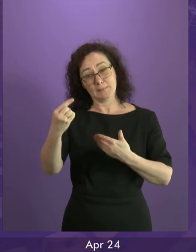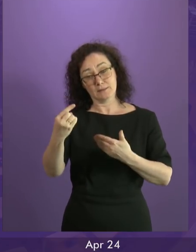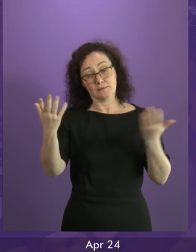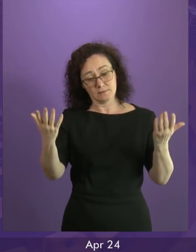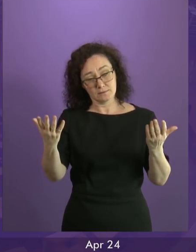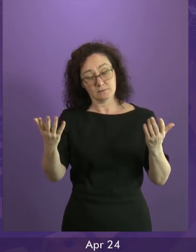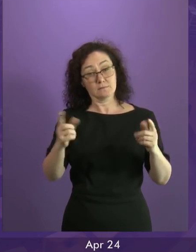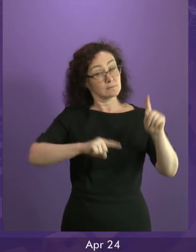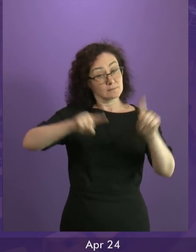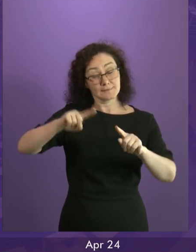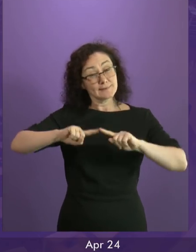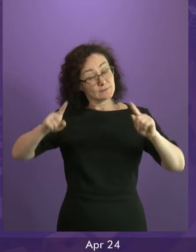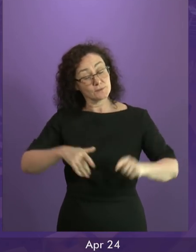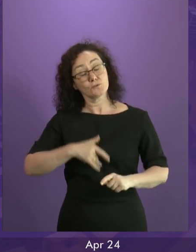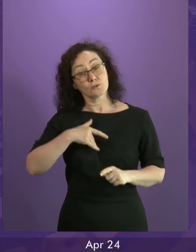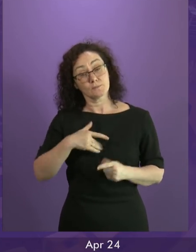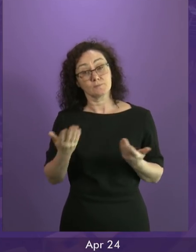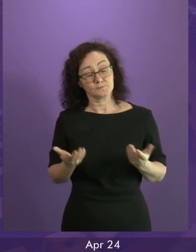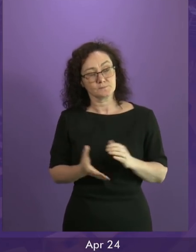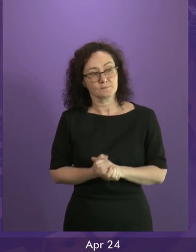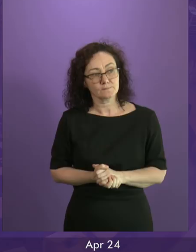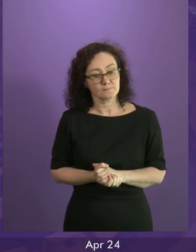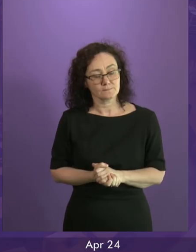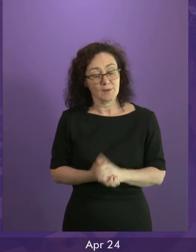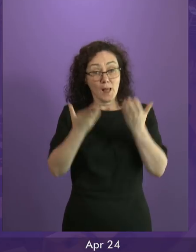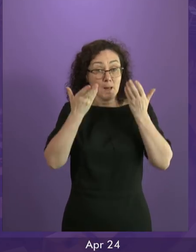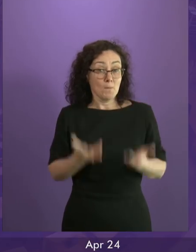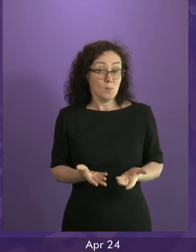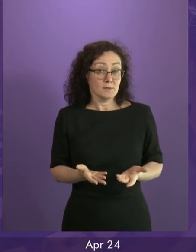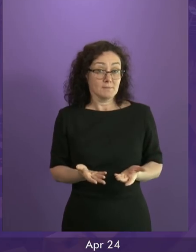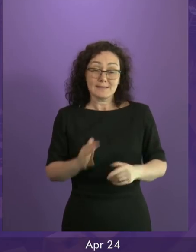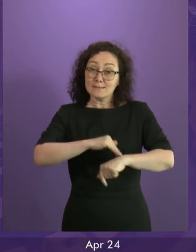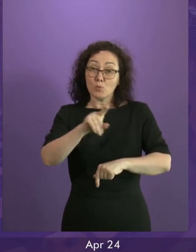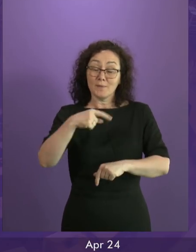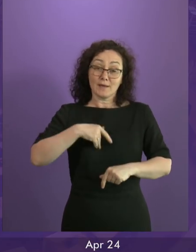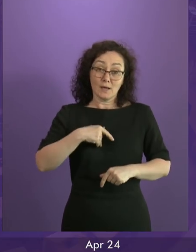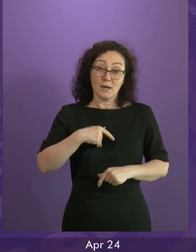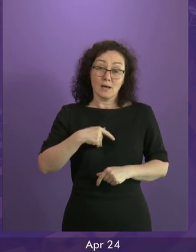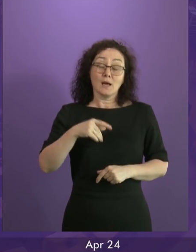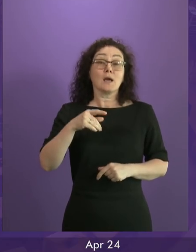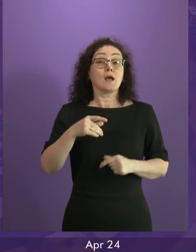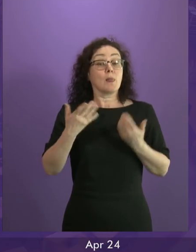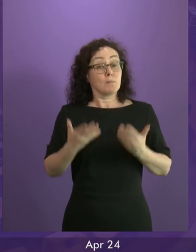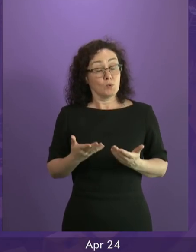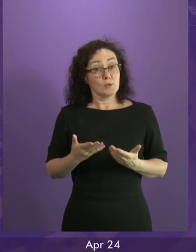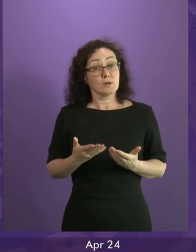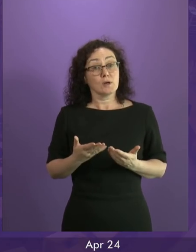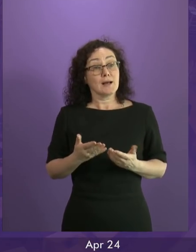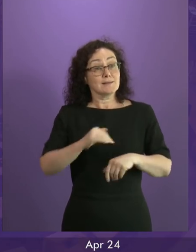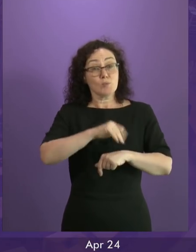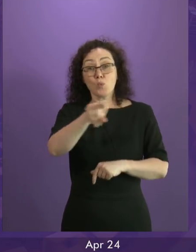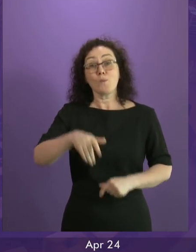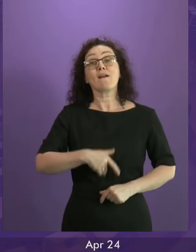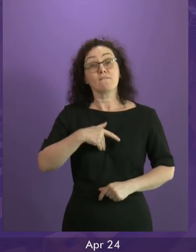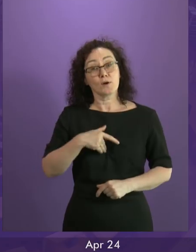is faced, as we are, with Brexit against our will, then Scotland should have the choice as to whether it wants that or